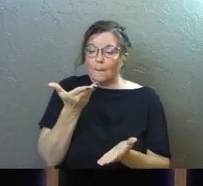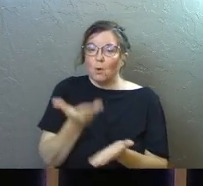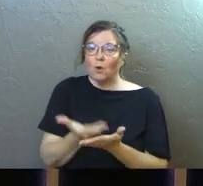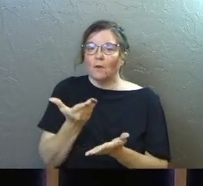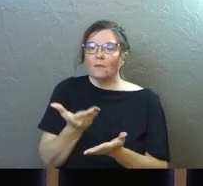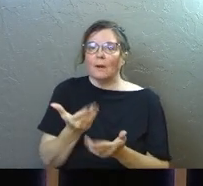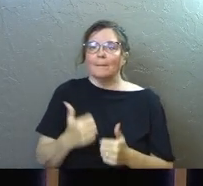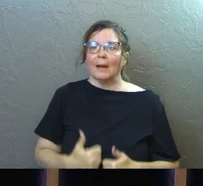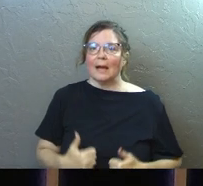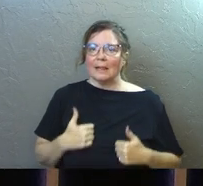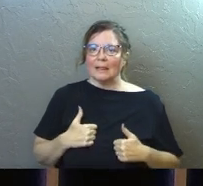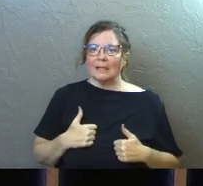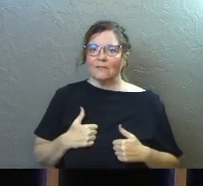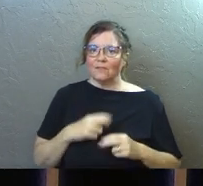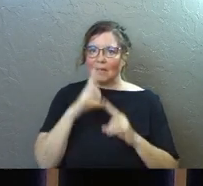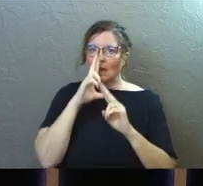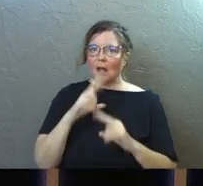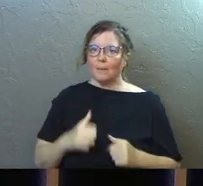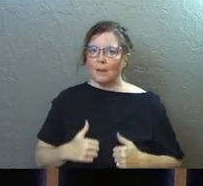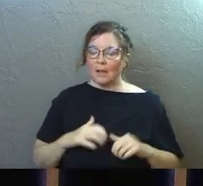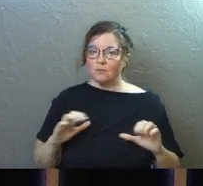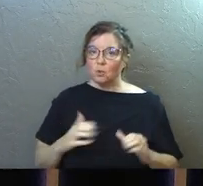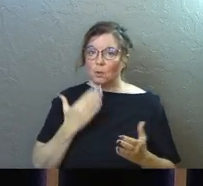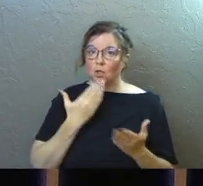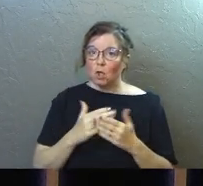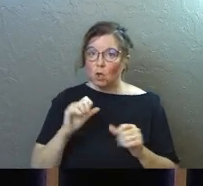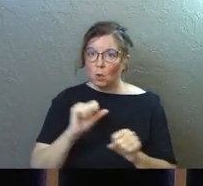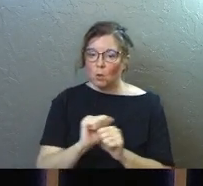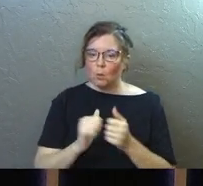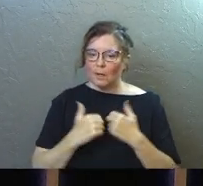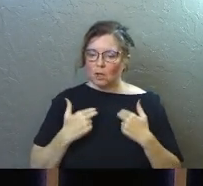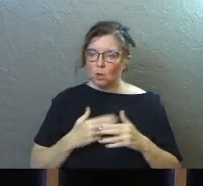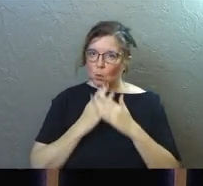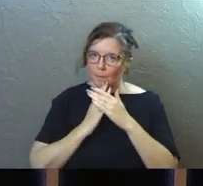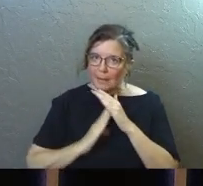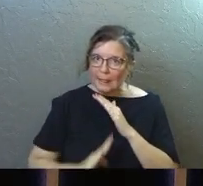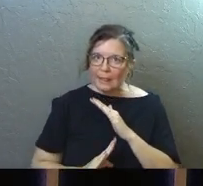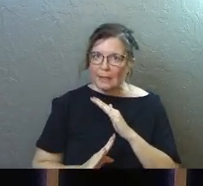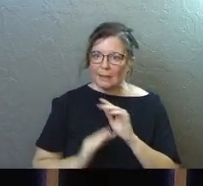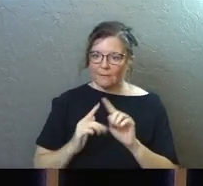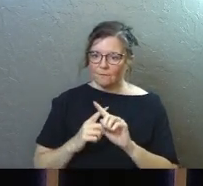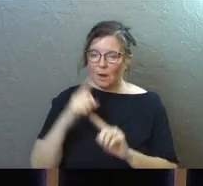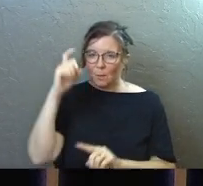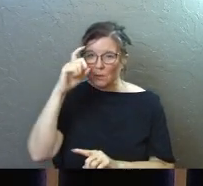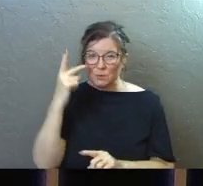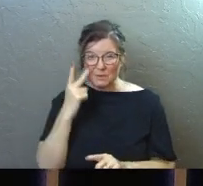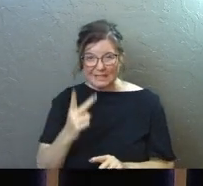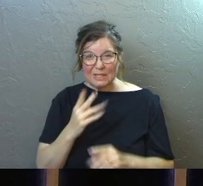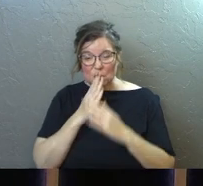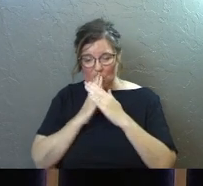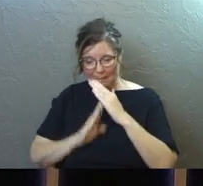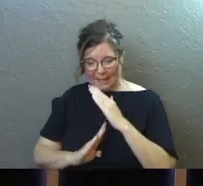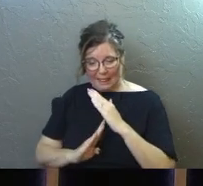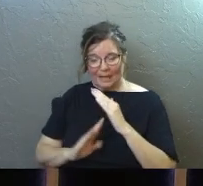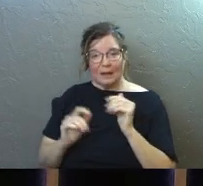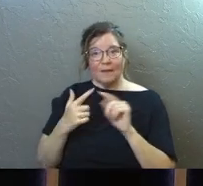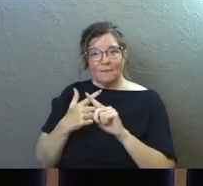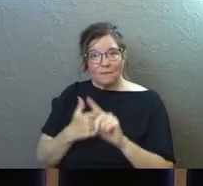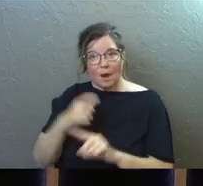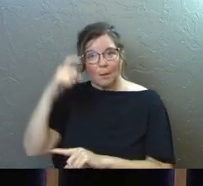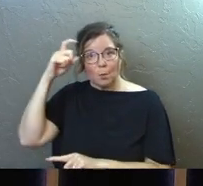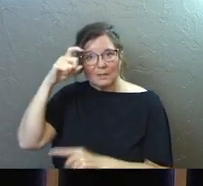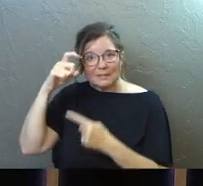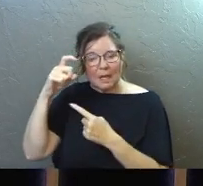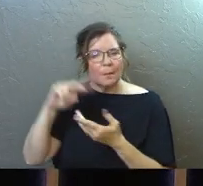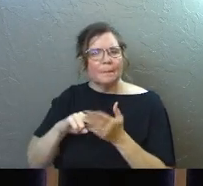it by living an honorable life, doing good works with the humility that comes from wisdom. you see that phrase? Humility that comes